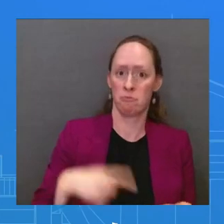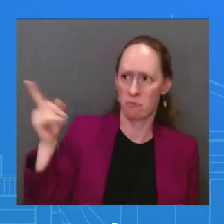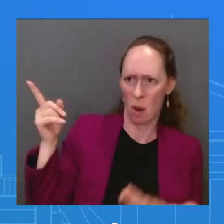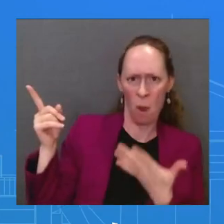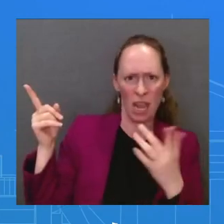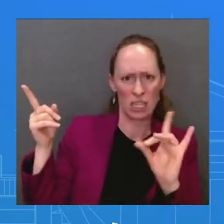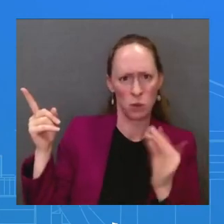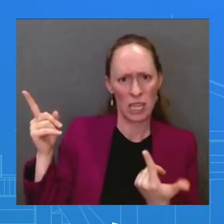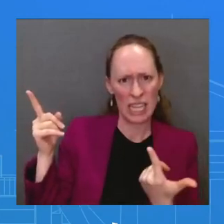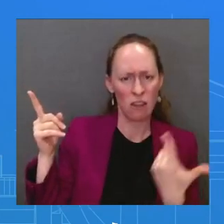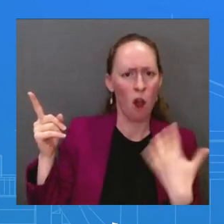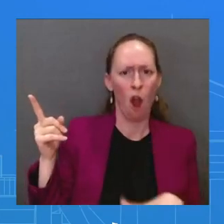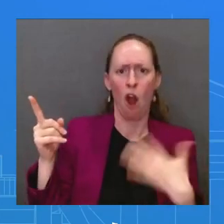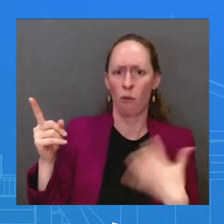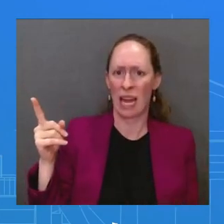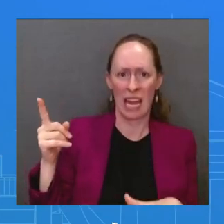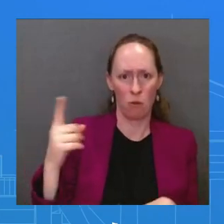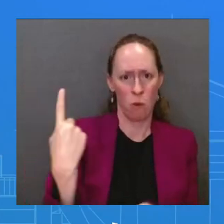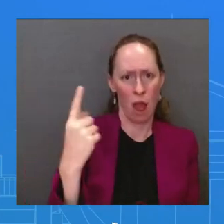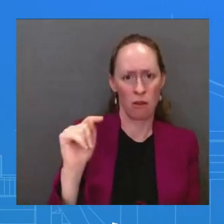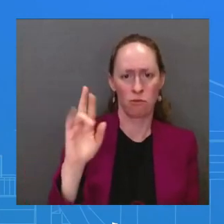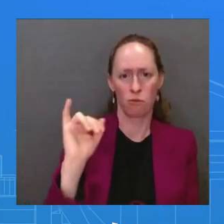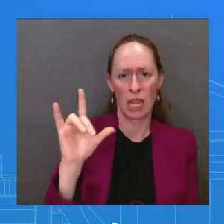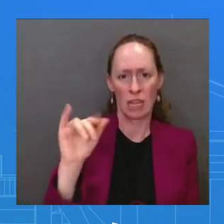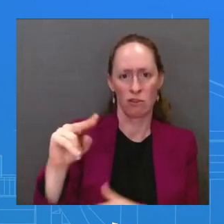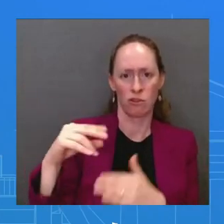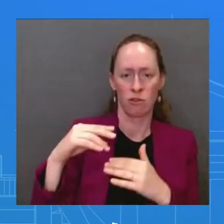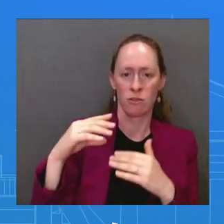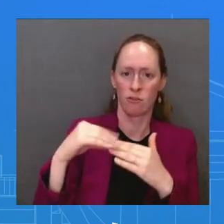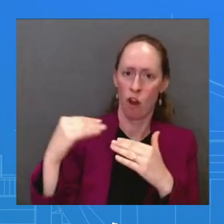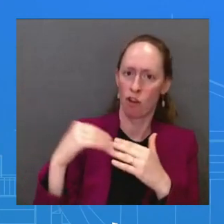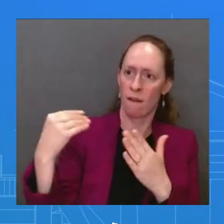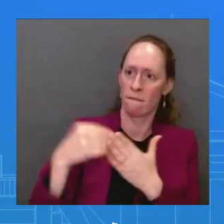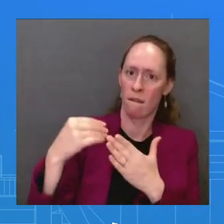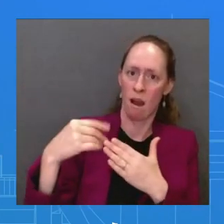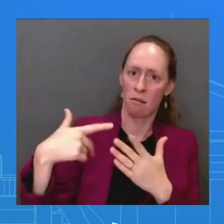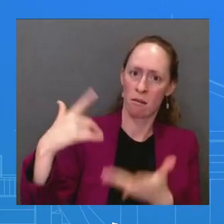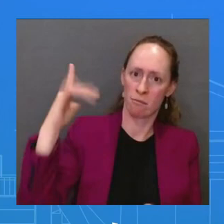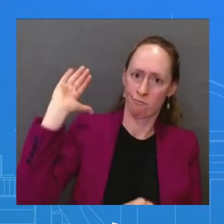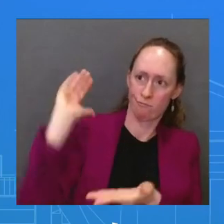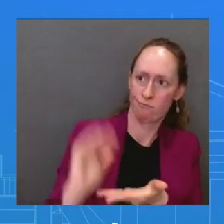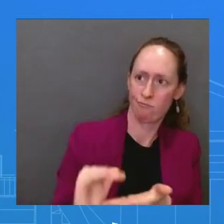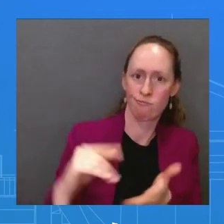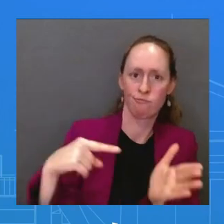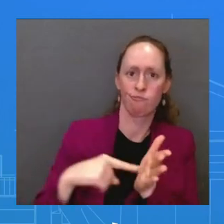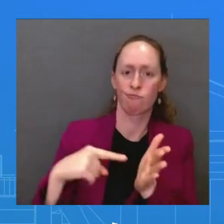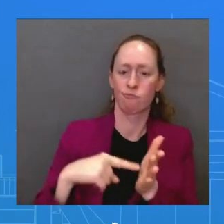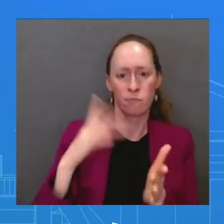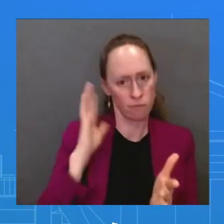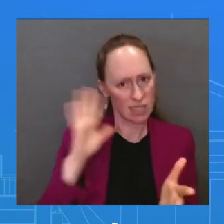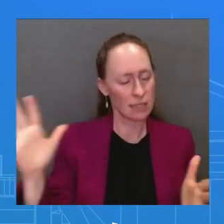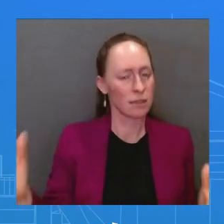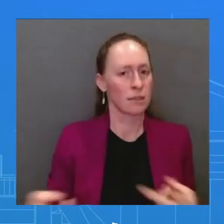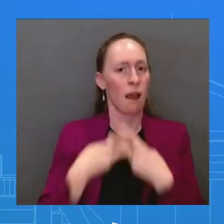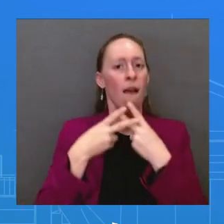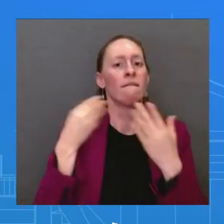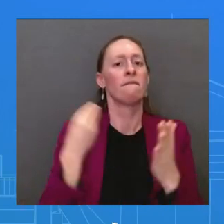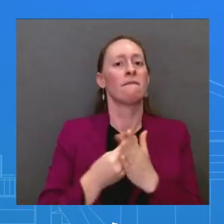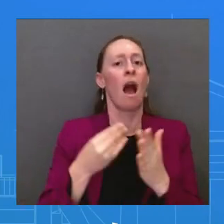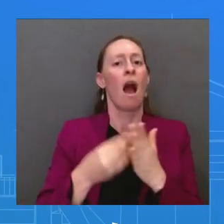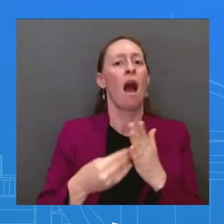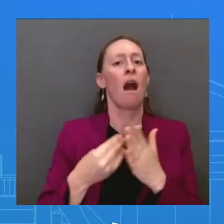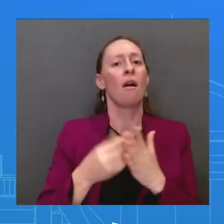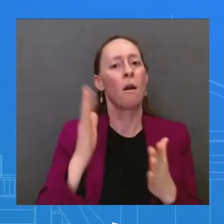– he signed another piece of legislation where the deficit is going to go down another trillion. That is the President's focus. That's why we believe,